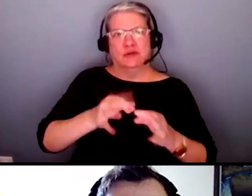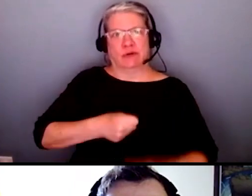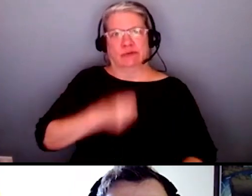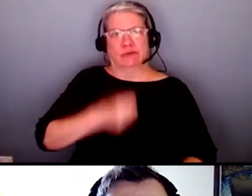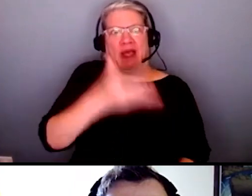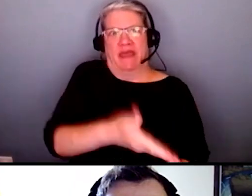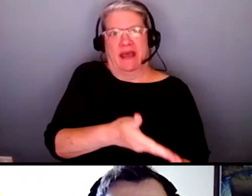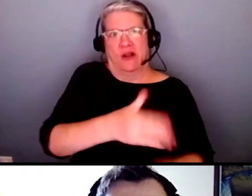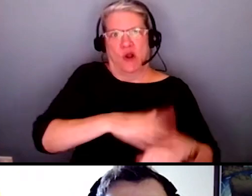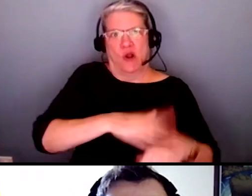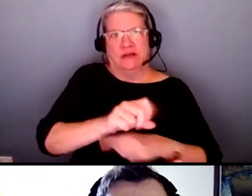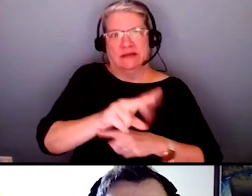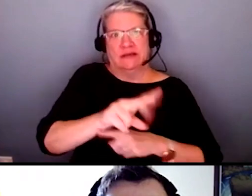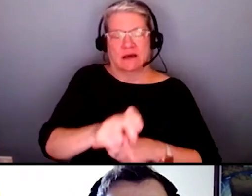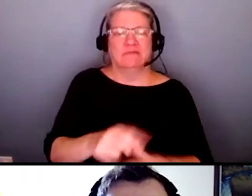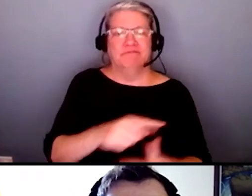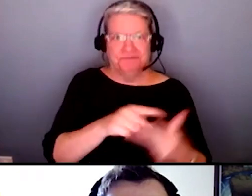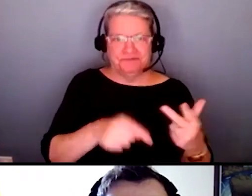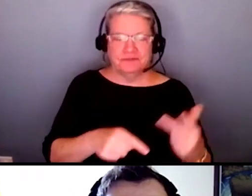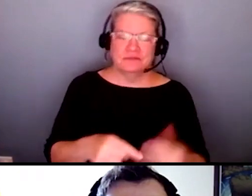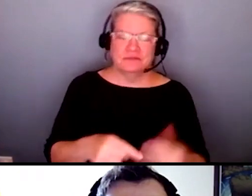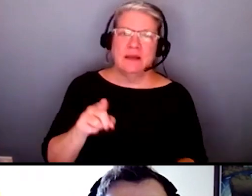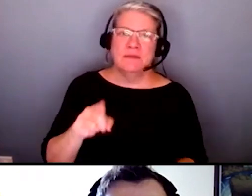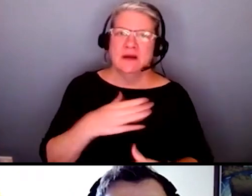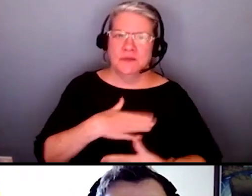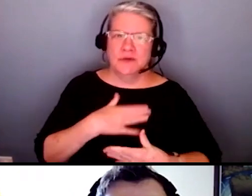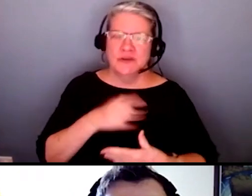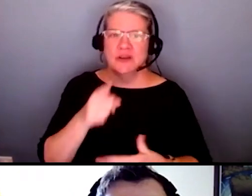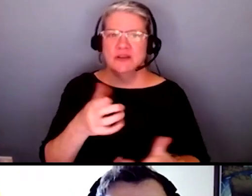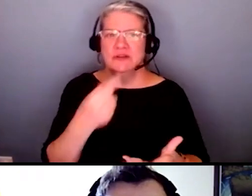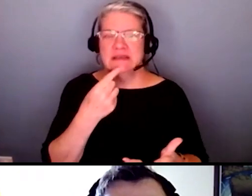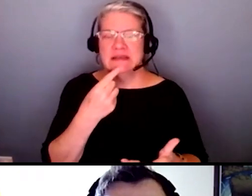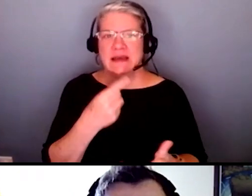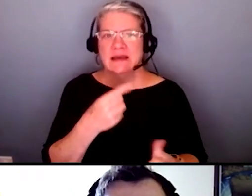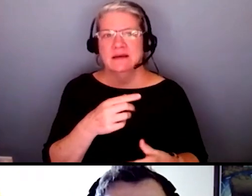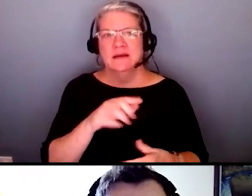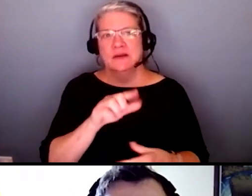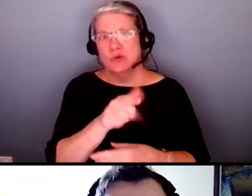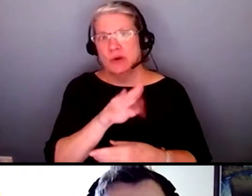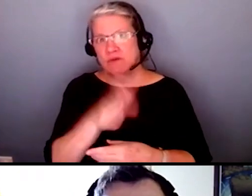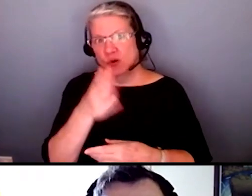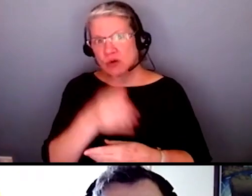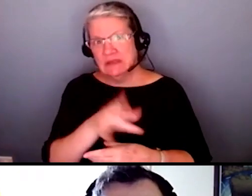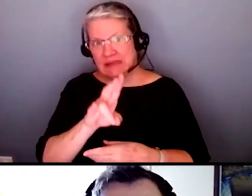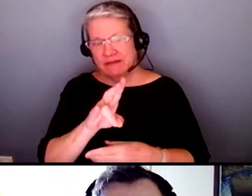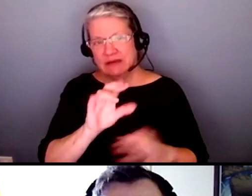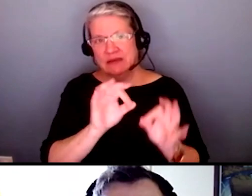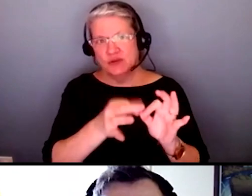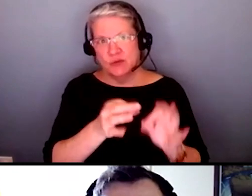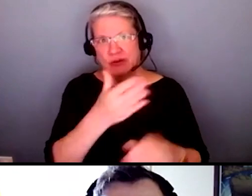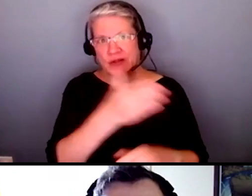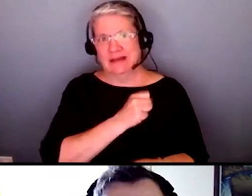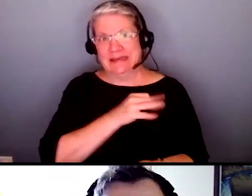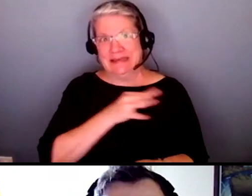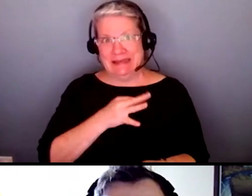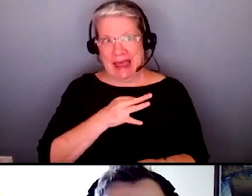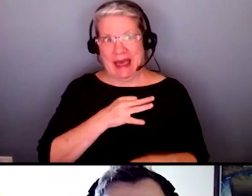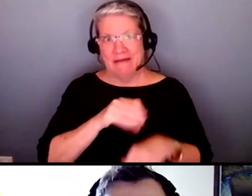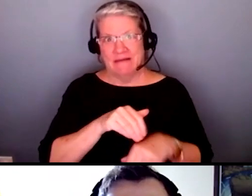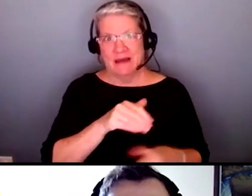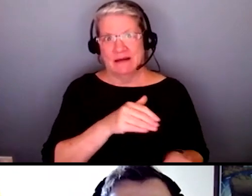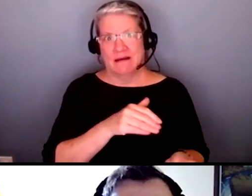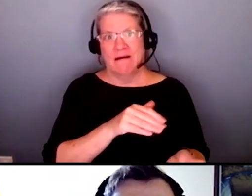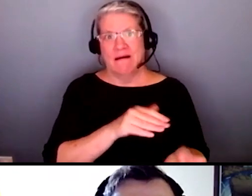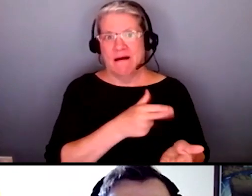appreciate your comment about having an in-person interpreter around the clock and i do see the value in that and it's something that